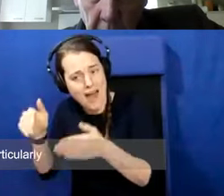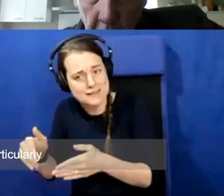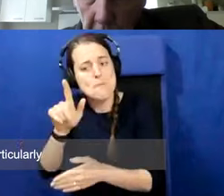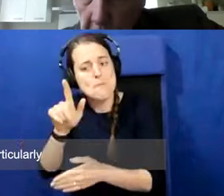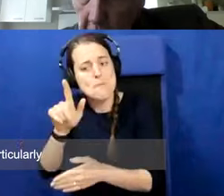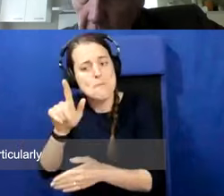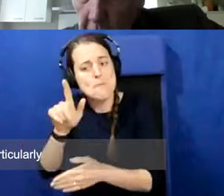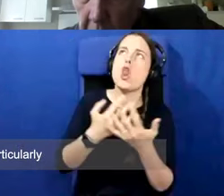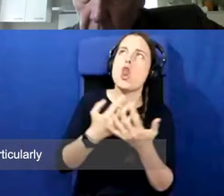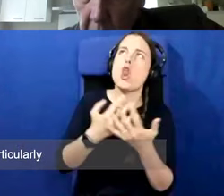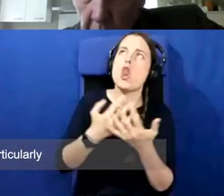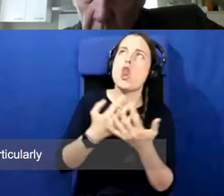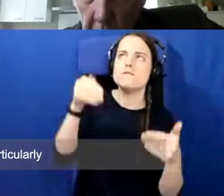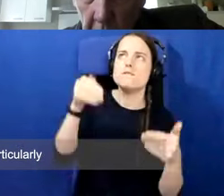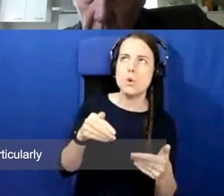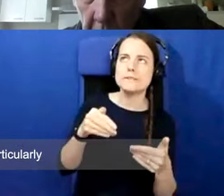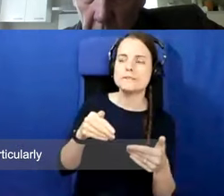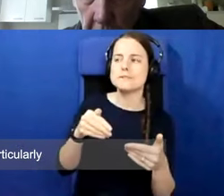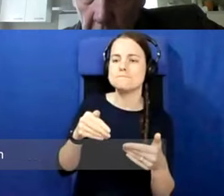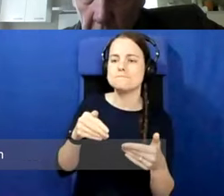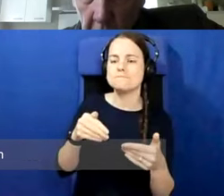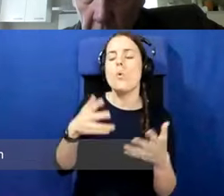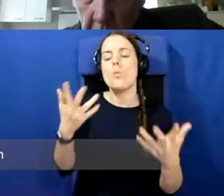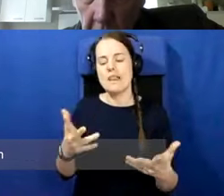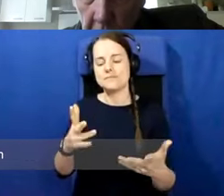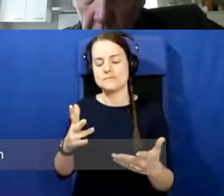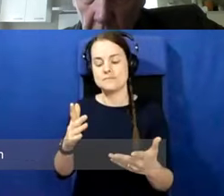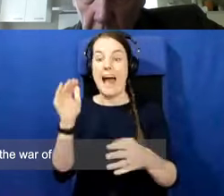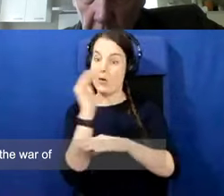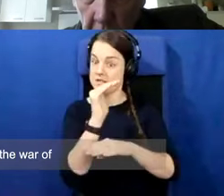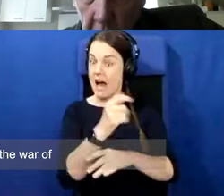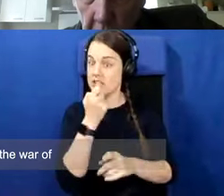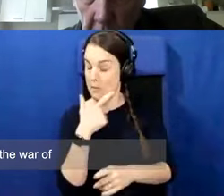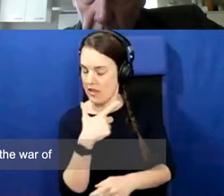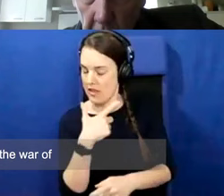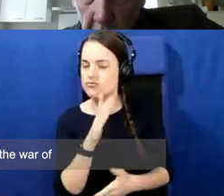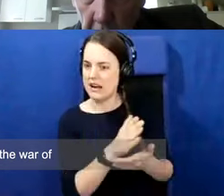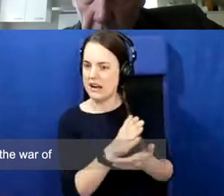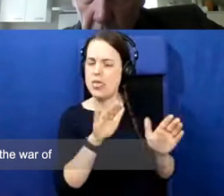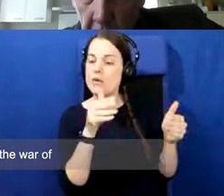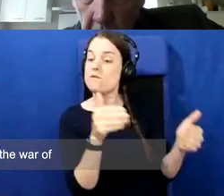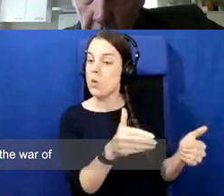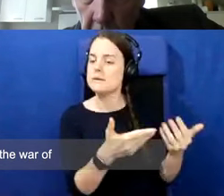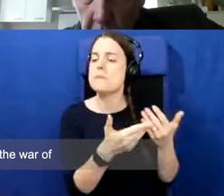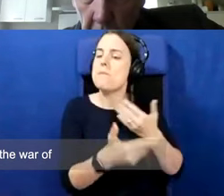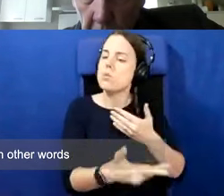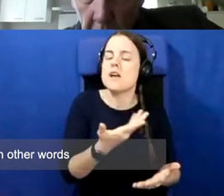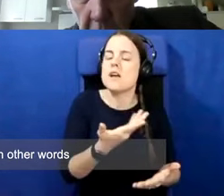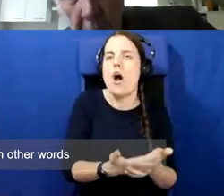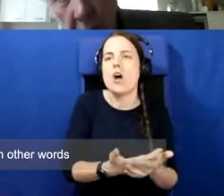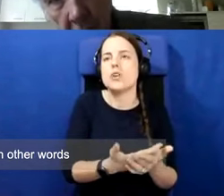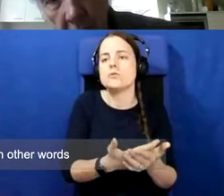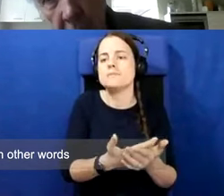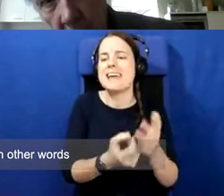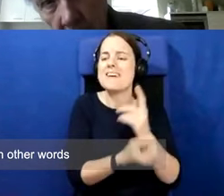particularly outside Dublin, would be on events in the War of Independence.